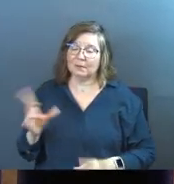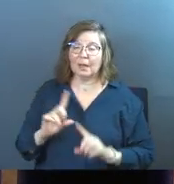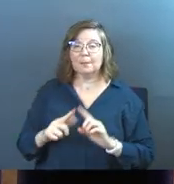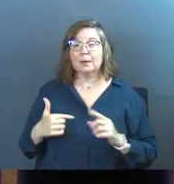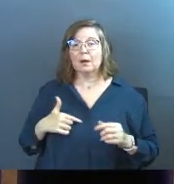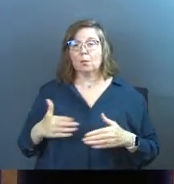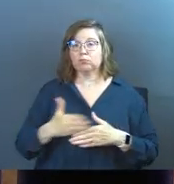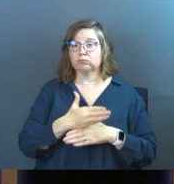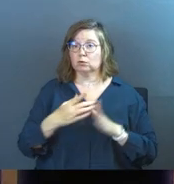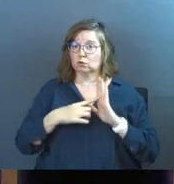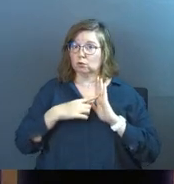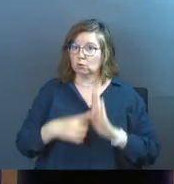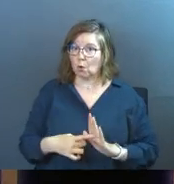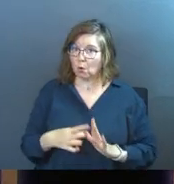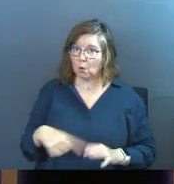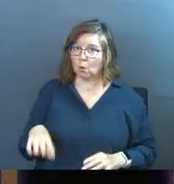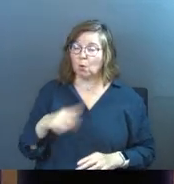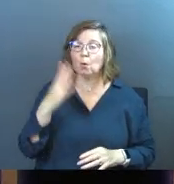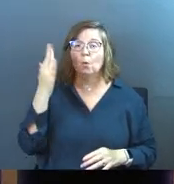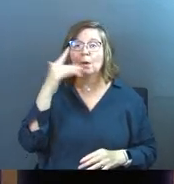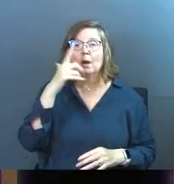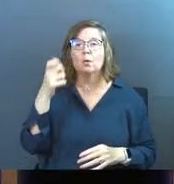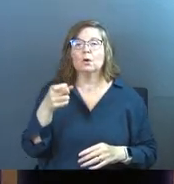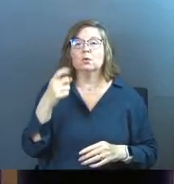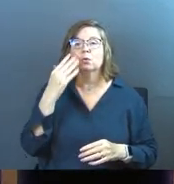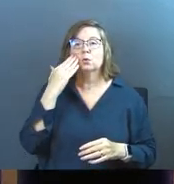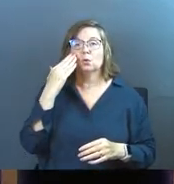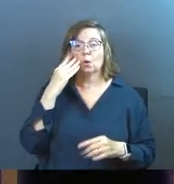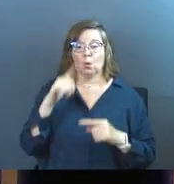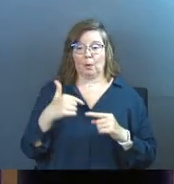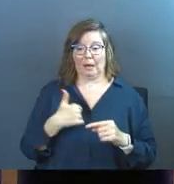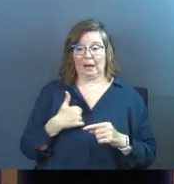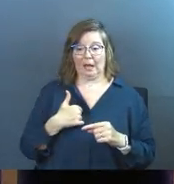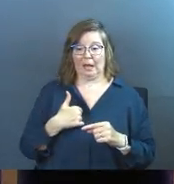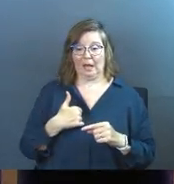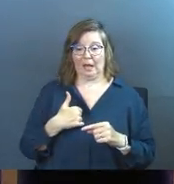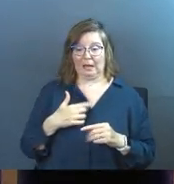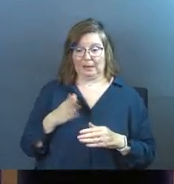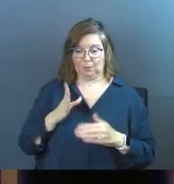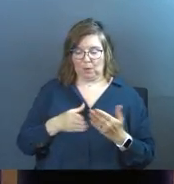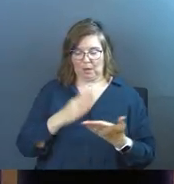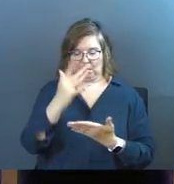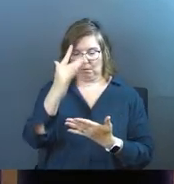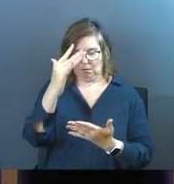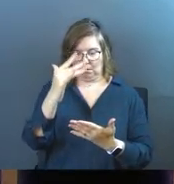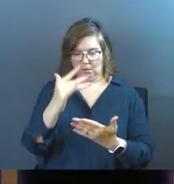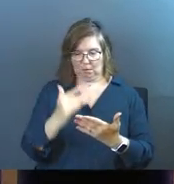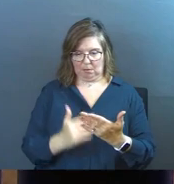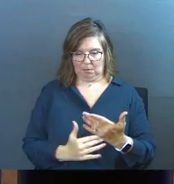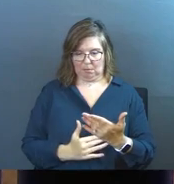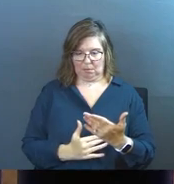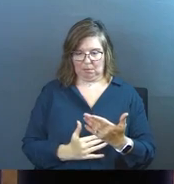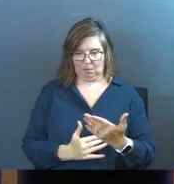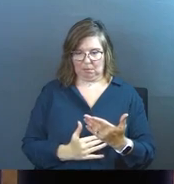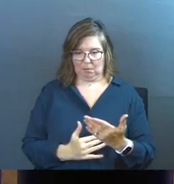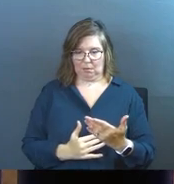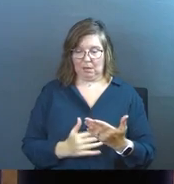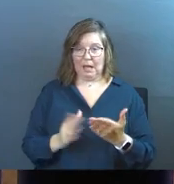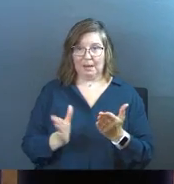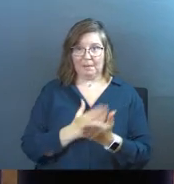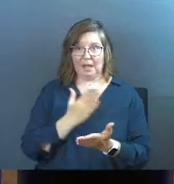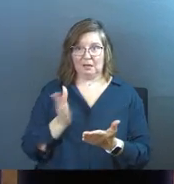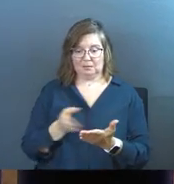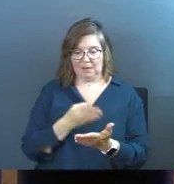But I do want to show this to you because I want you to know that when I came to the end of it and I saw the whole thing there in multiple